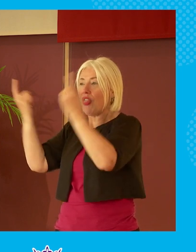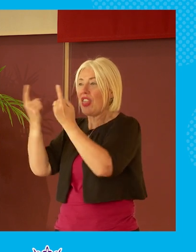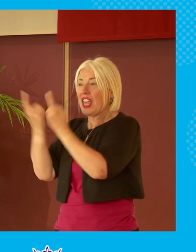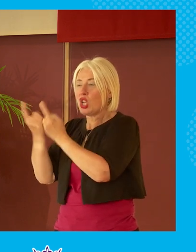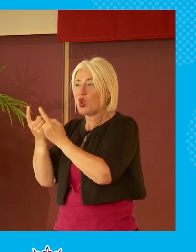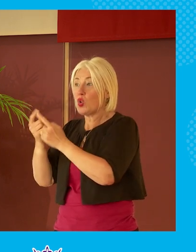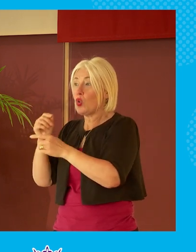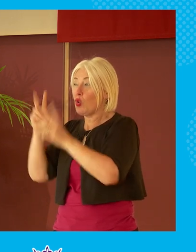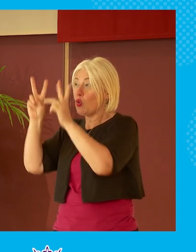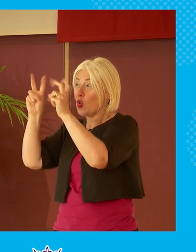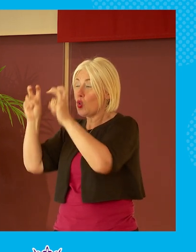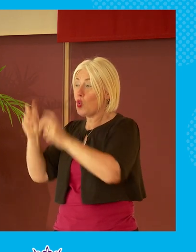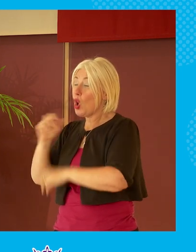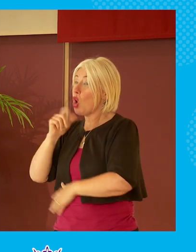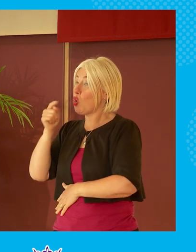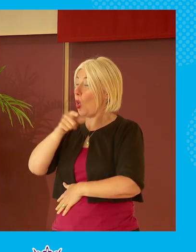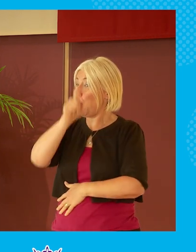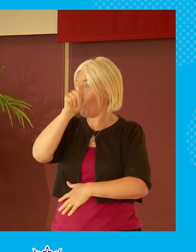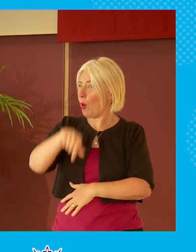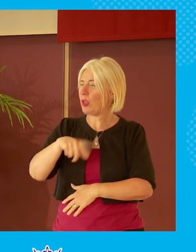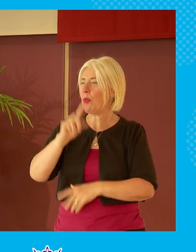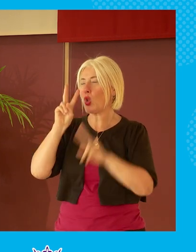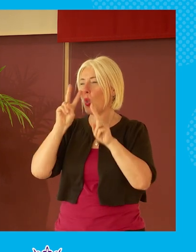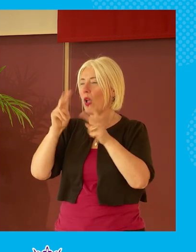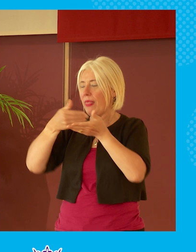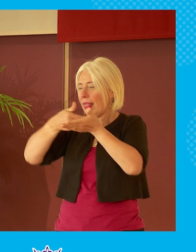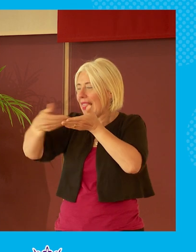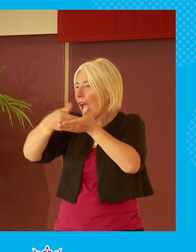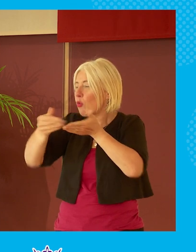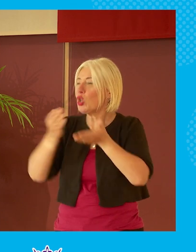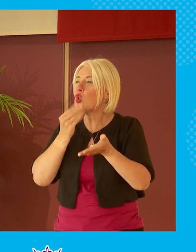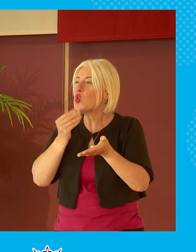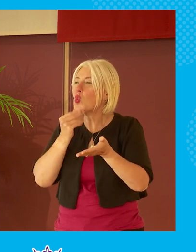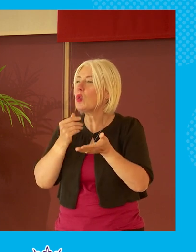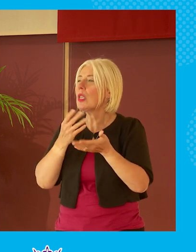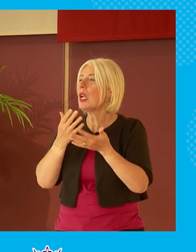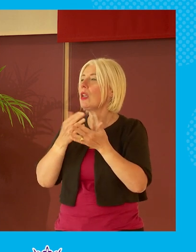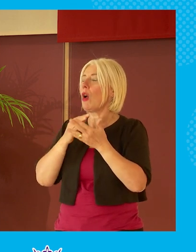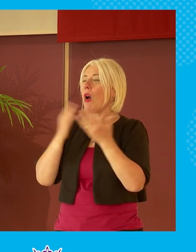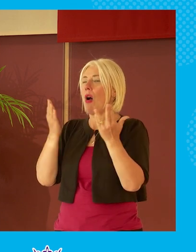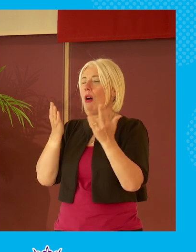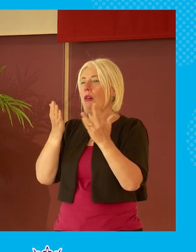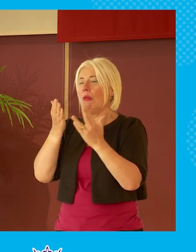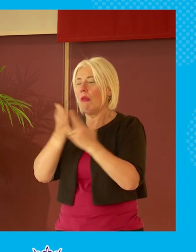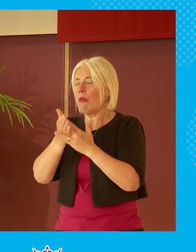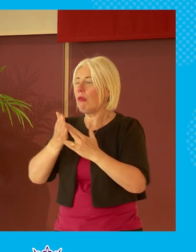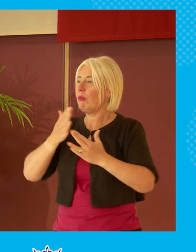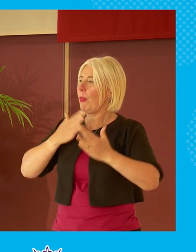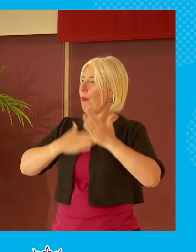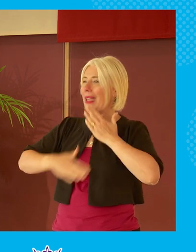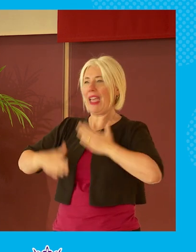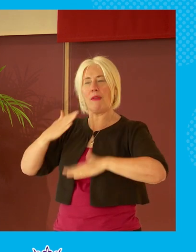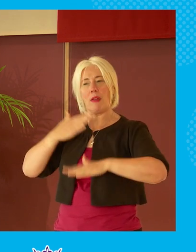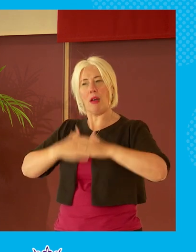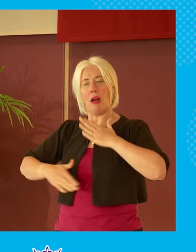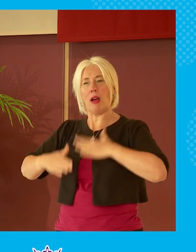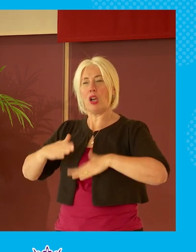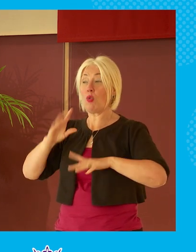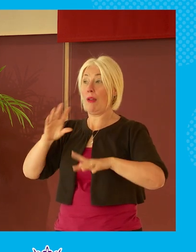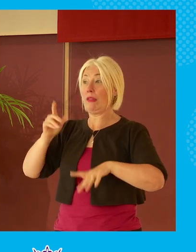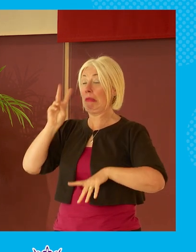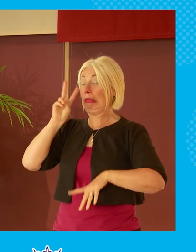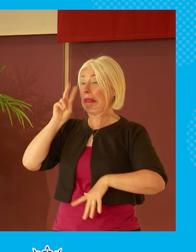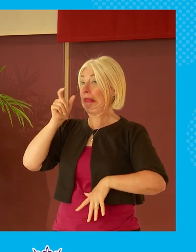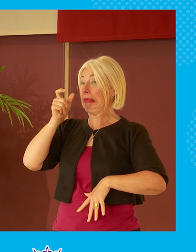go down the route of prescribing language and and being too interventionist in terms of behavior at your at your peril um